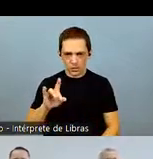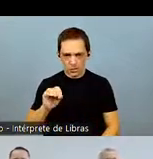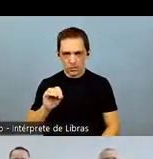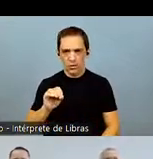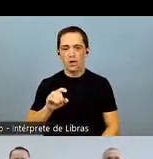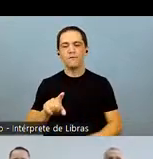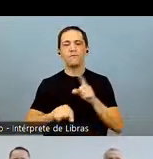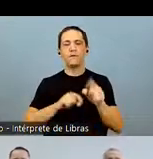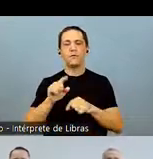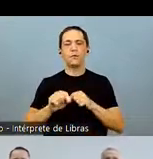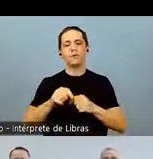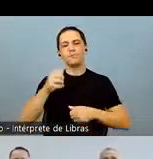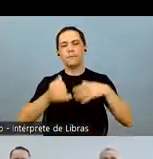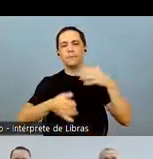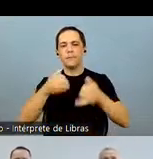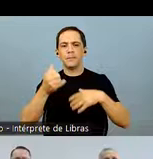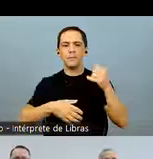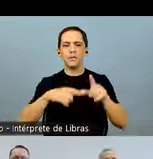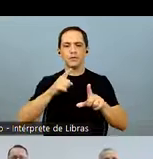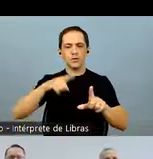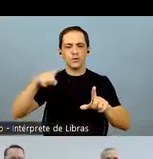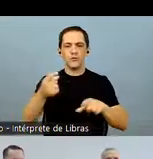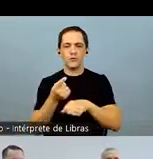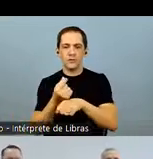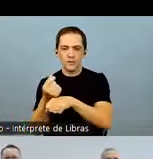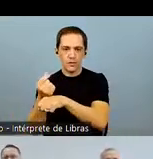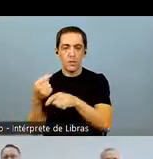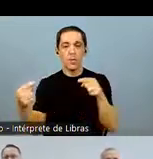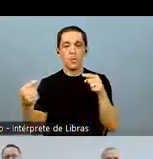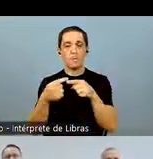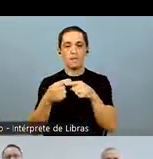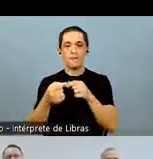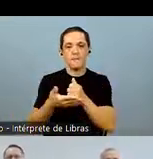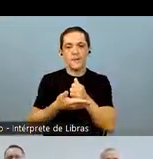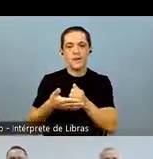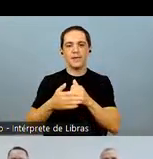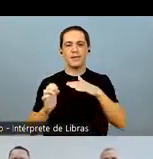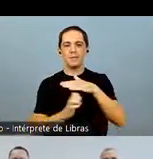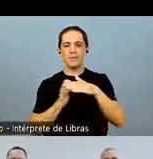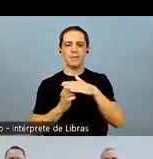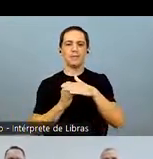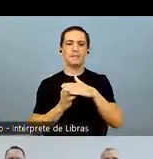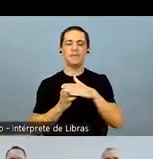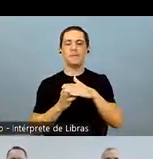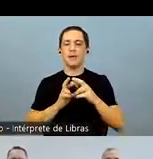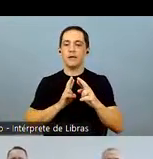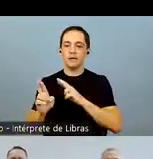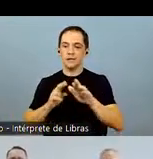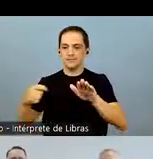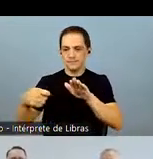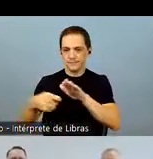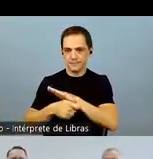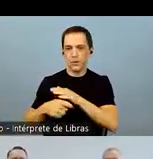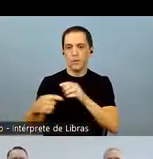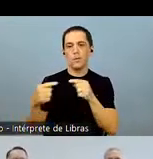Rodrigo Gelain, Financial and Investor Relations Manager, for comments on the main indicators which are